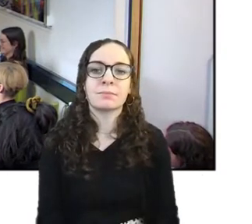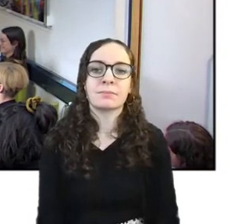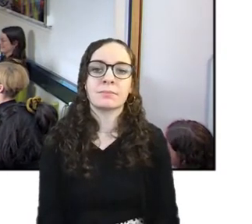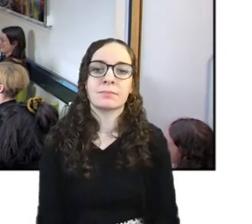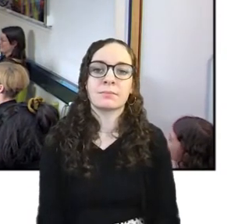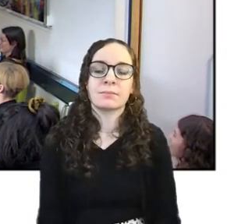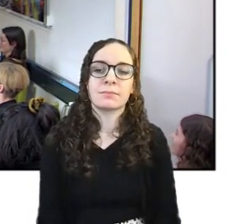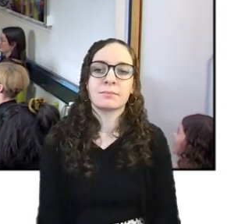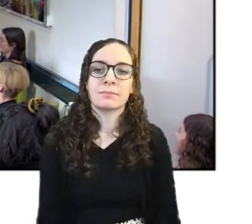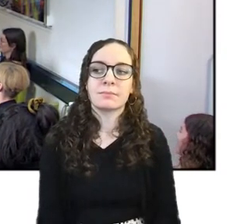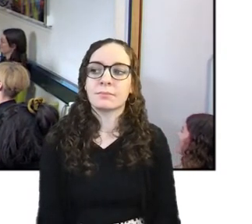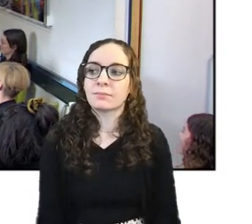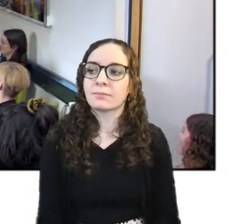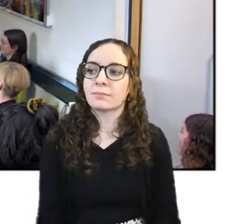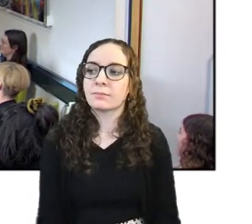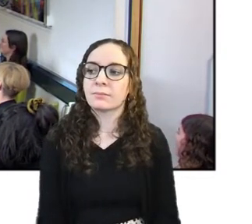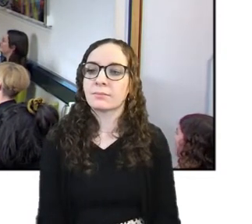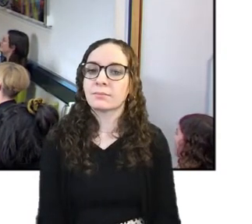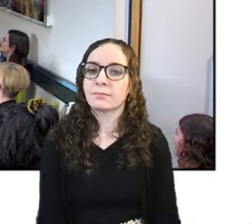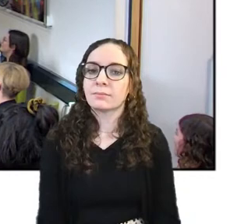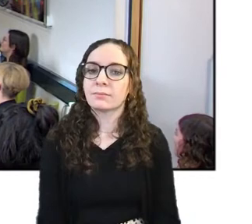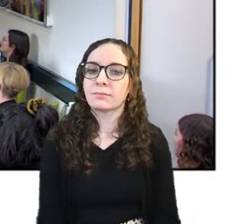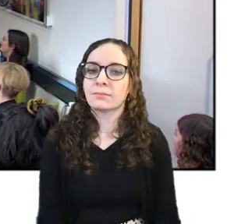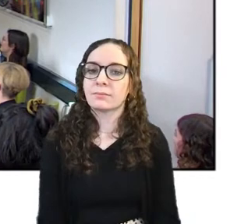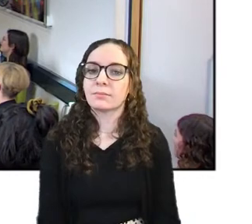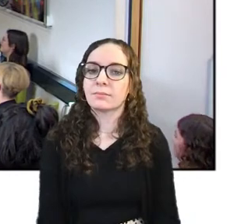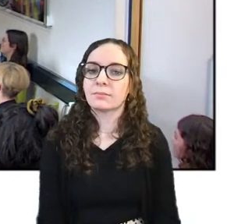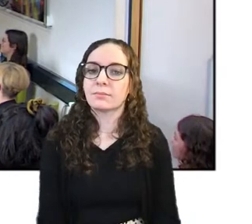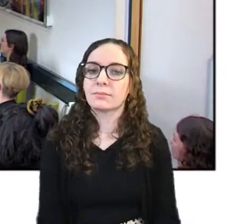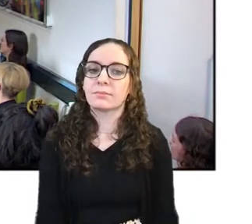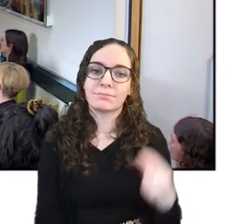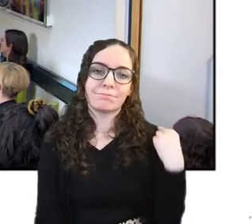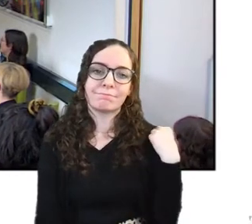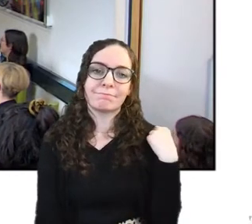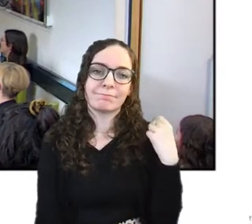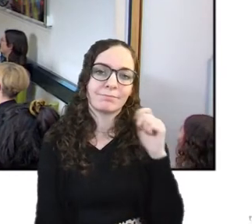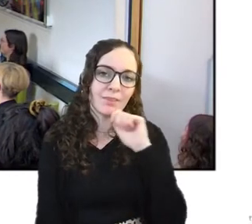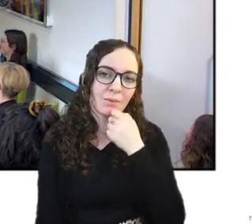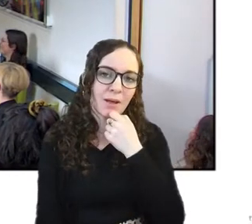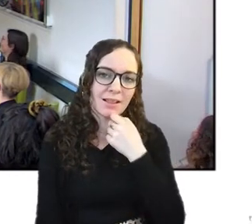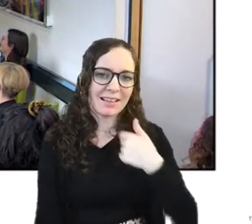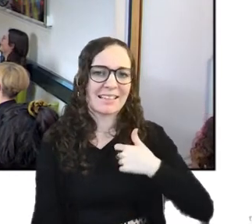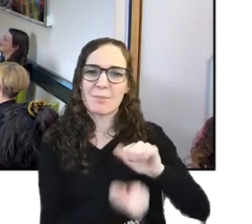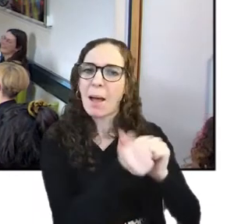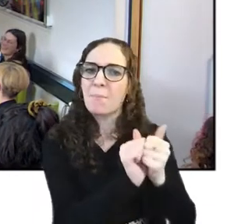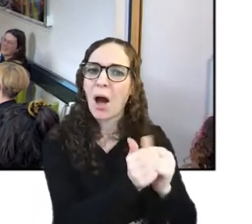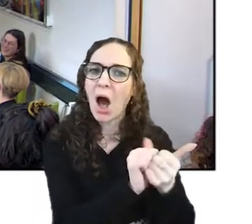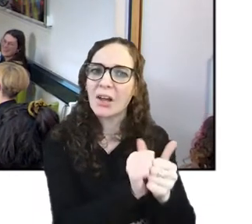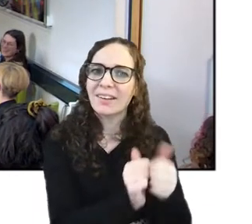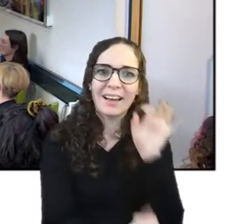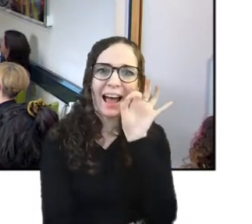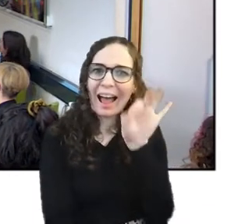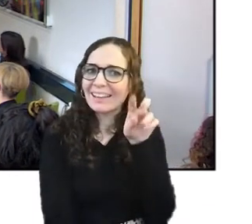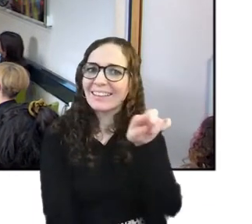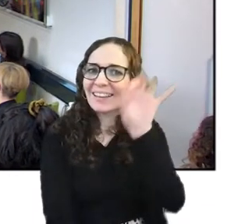i think i'll take this one because she's my partner actually i don't know why she asked this question um